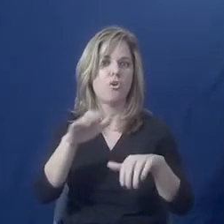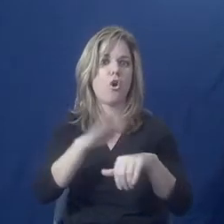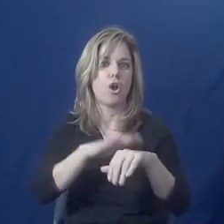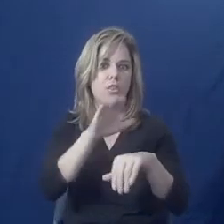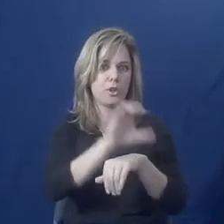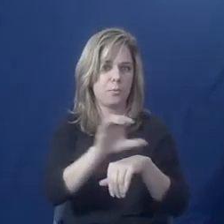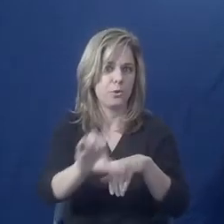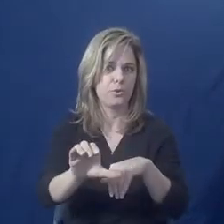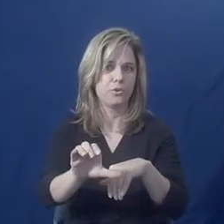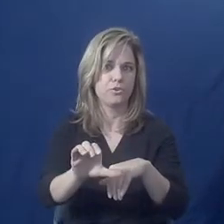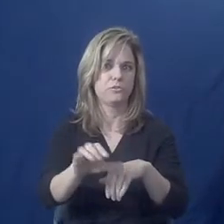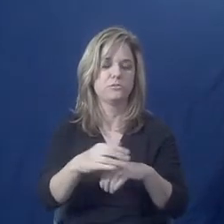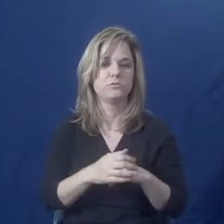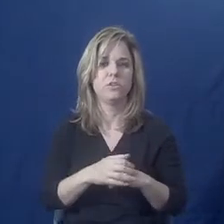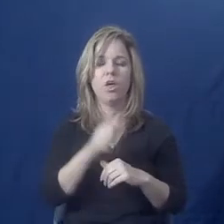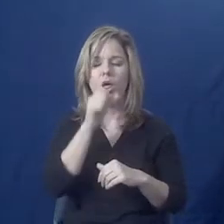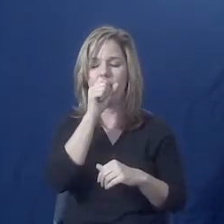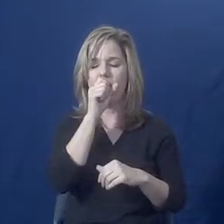you at all times.